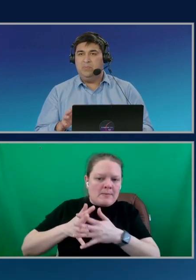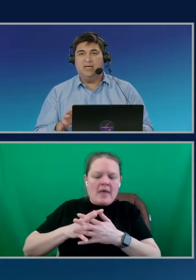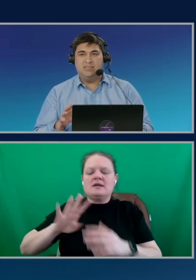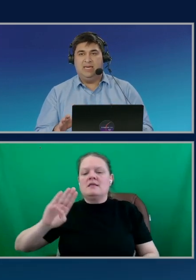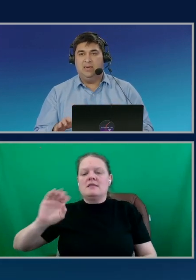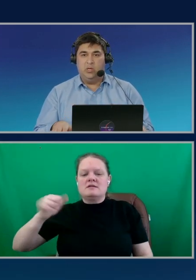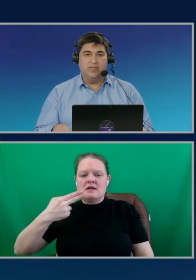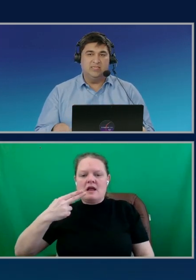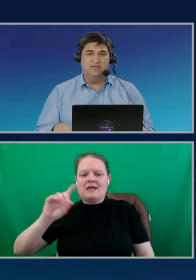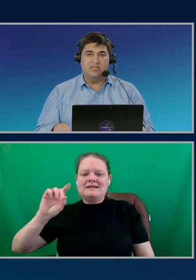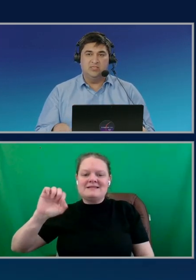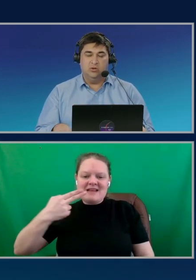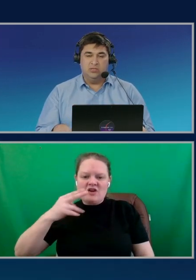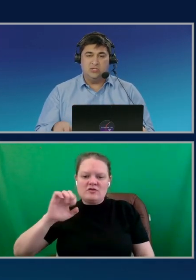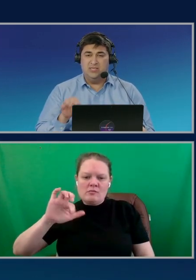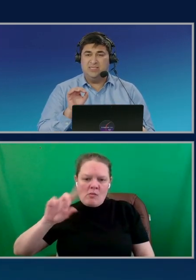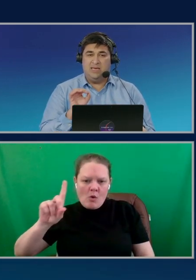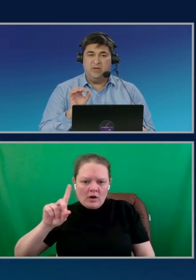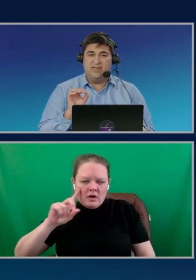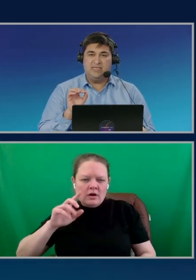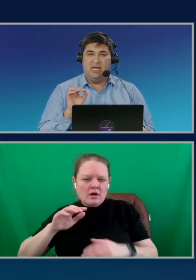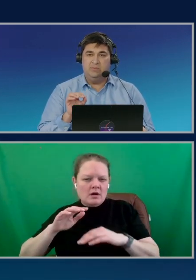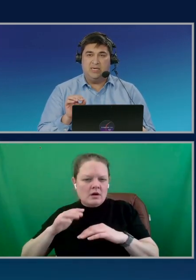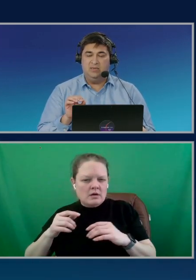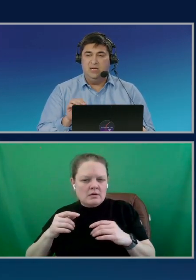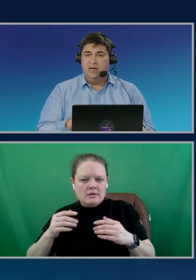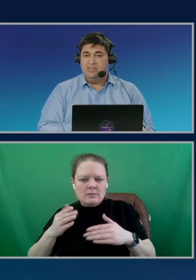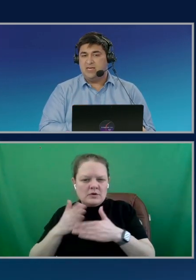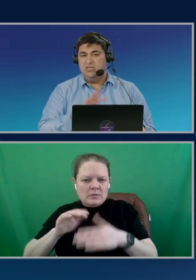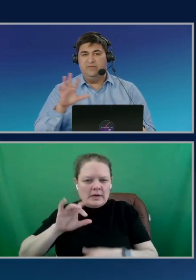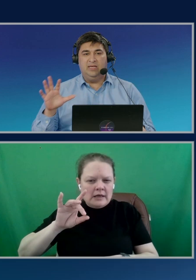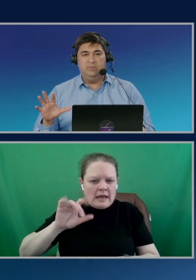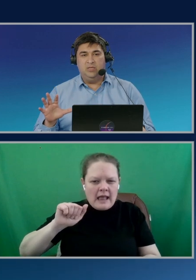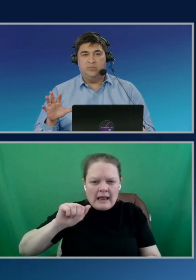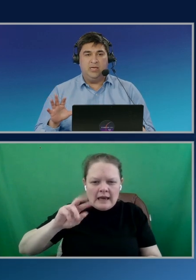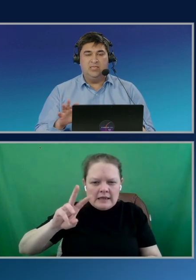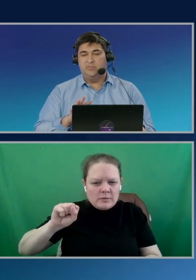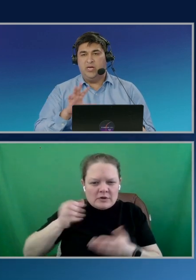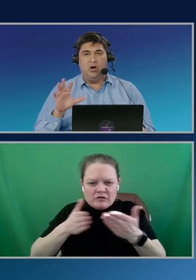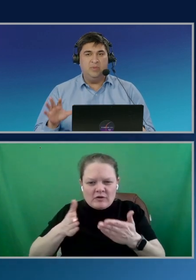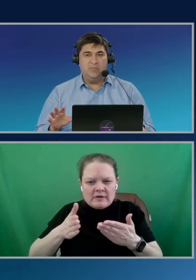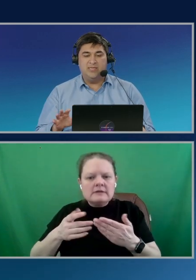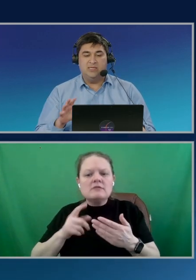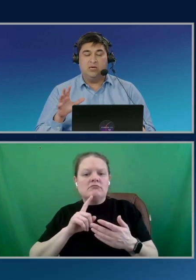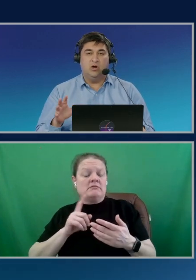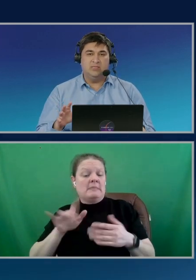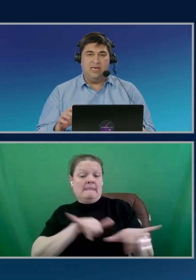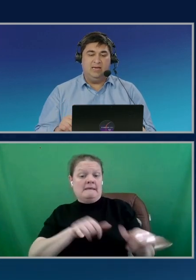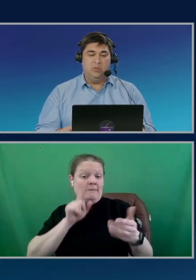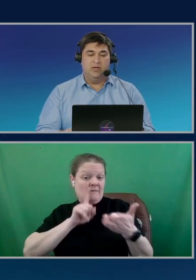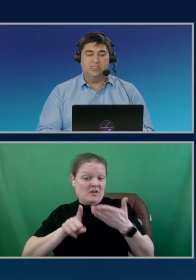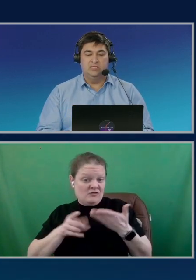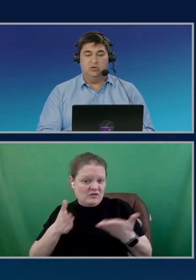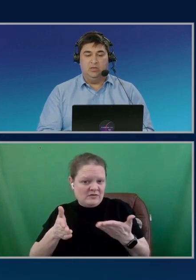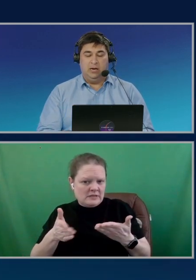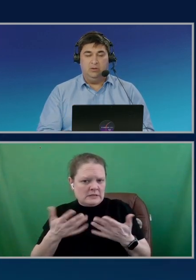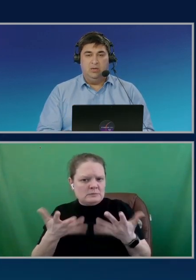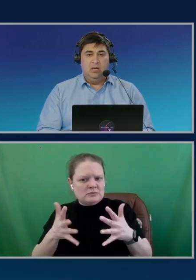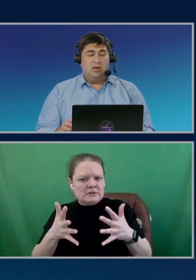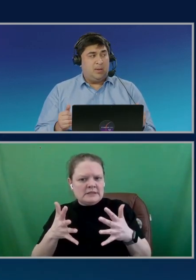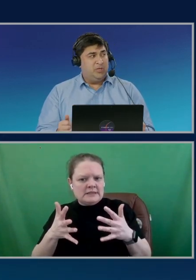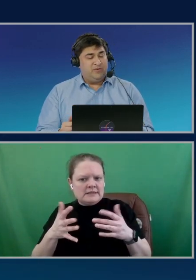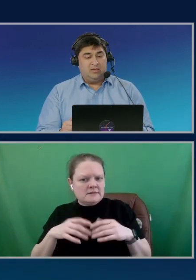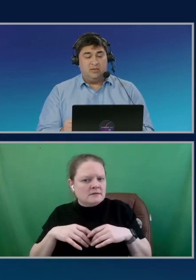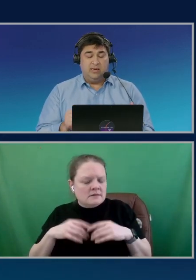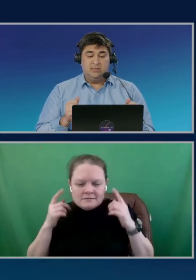80 plus AWS service consoles. So the same investigate button is actually available pretty, it's pretty omnipresent across the AWS console. Now,